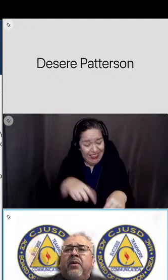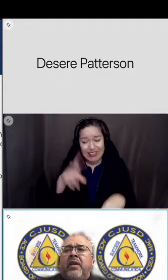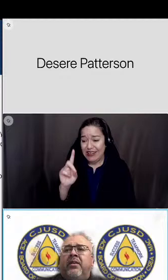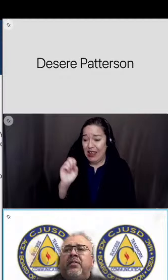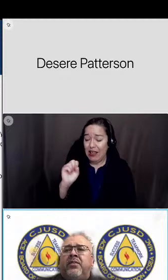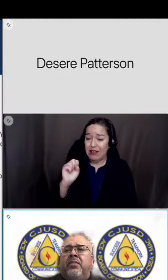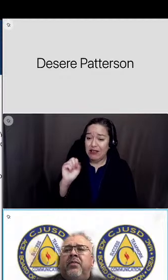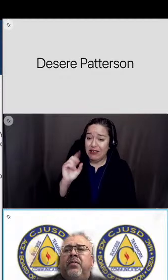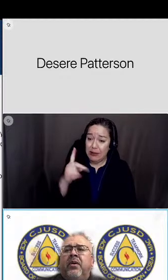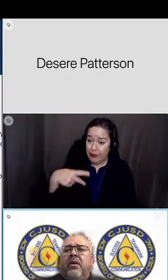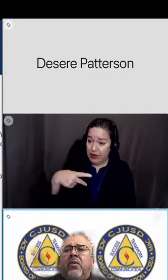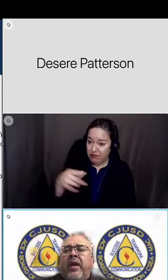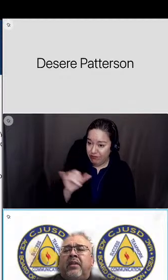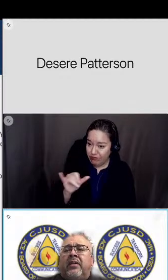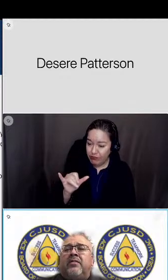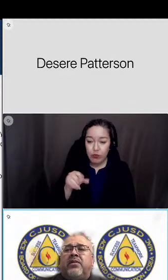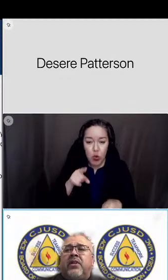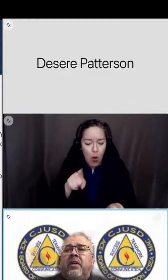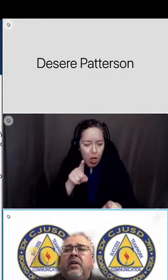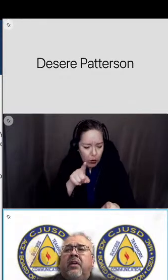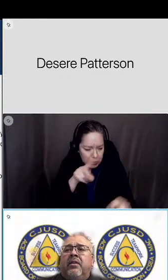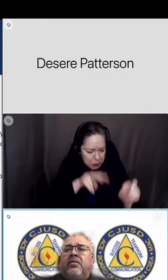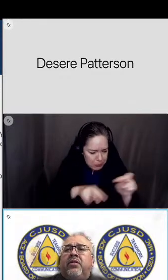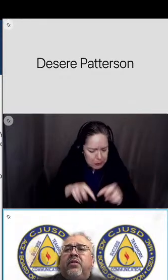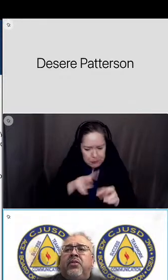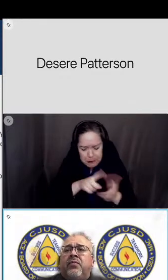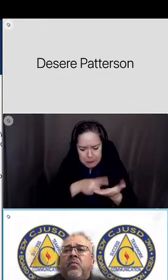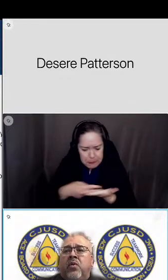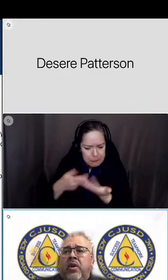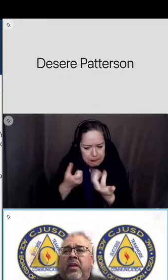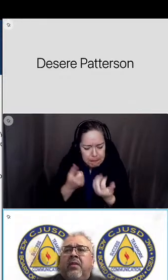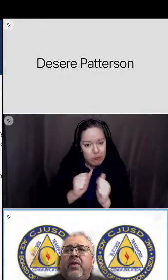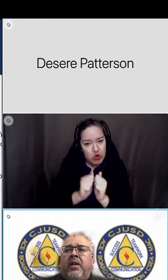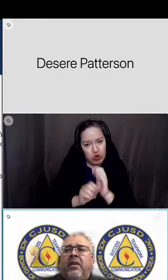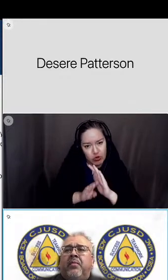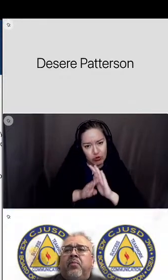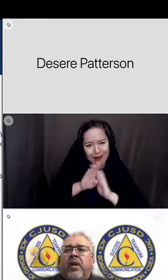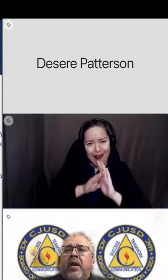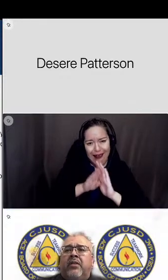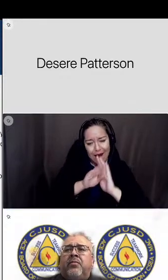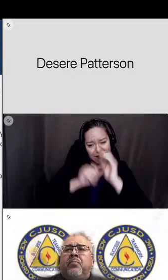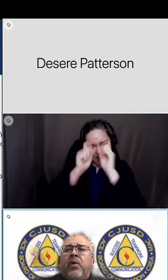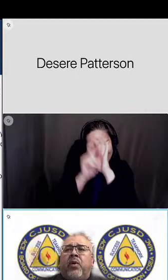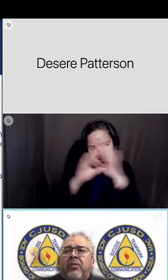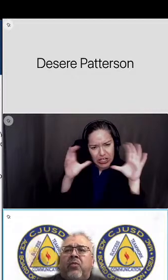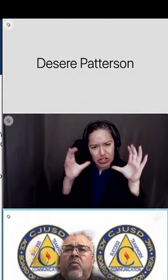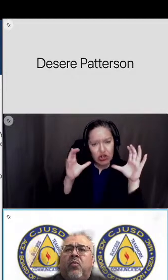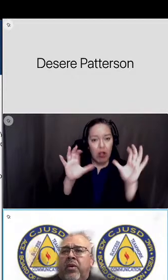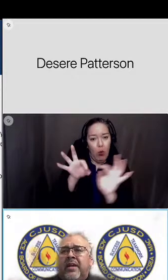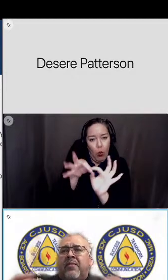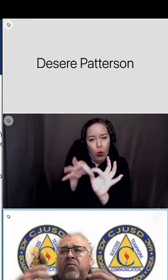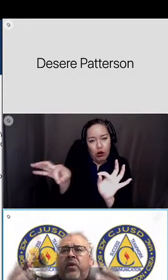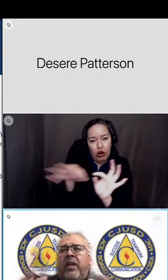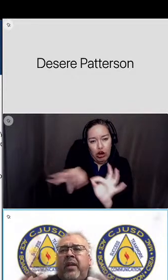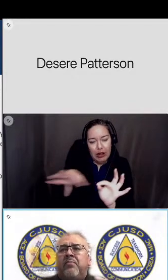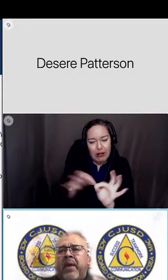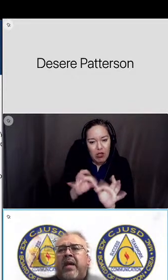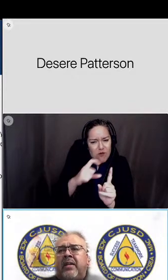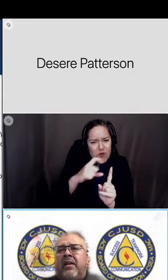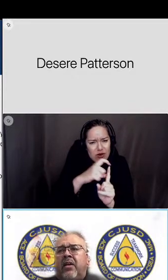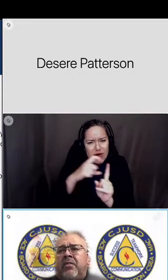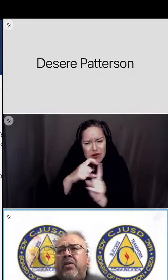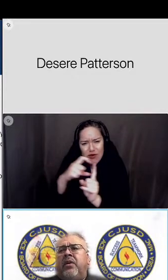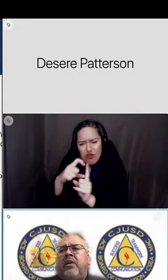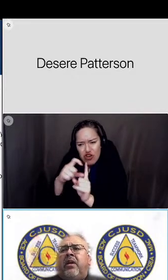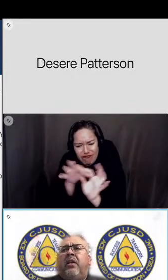you know, as we were looking to create this vision to use the wording that we needed to bring out to bring out the words that really